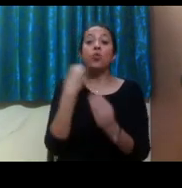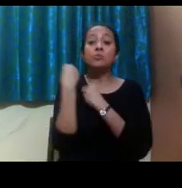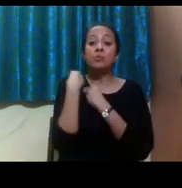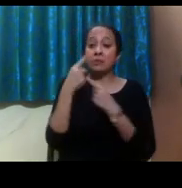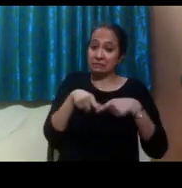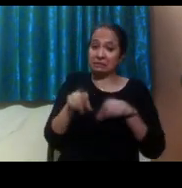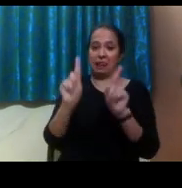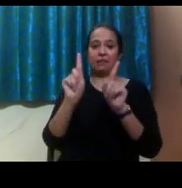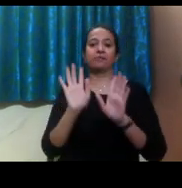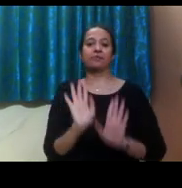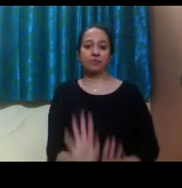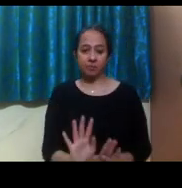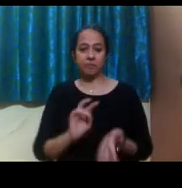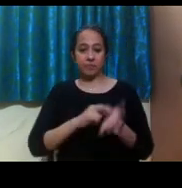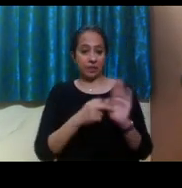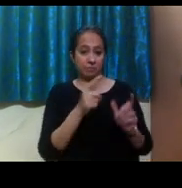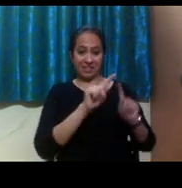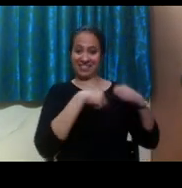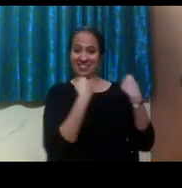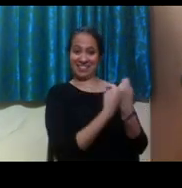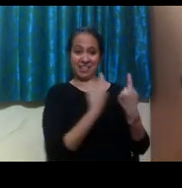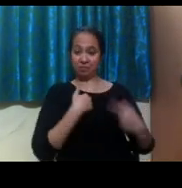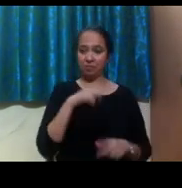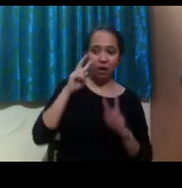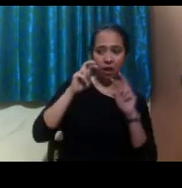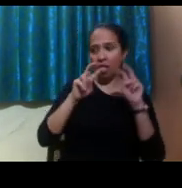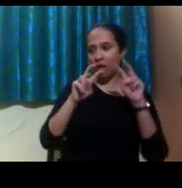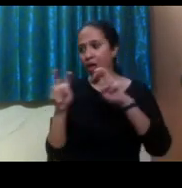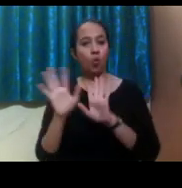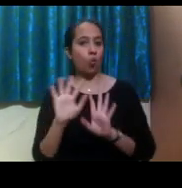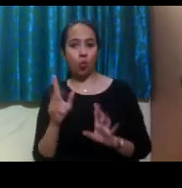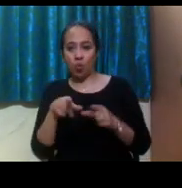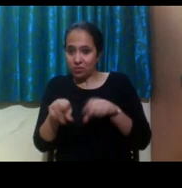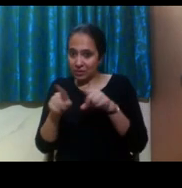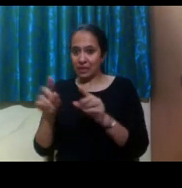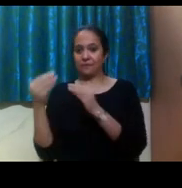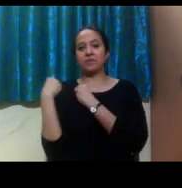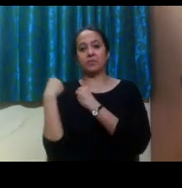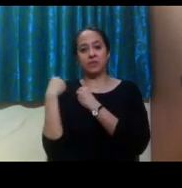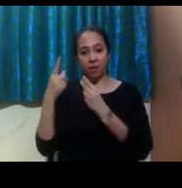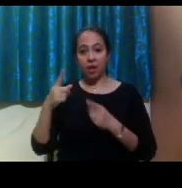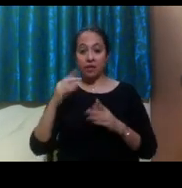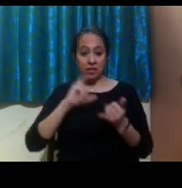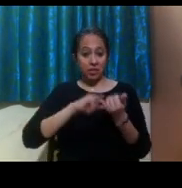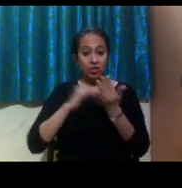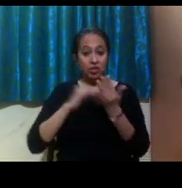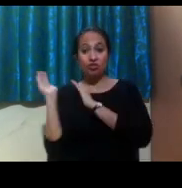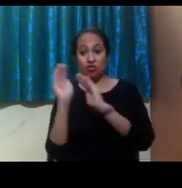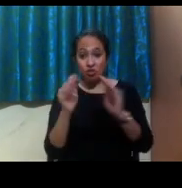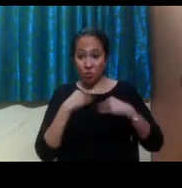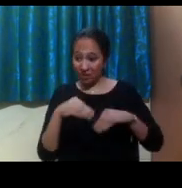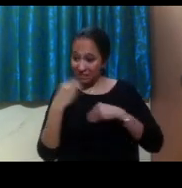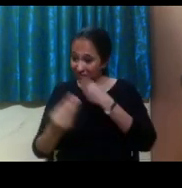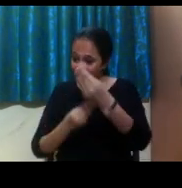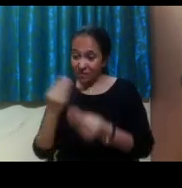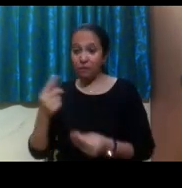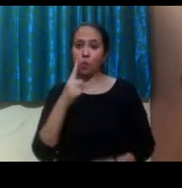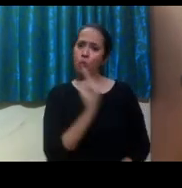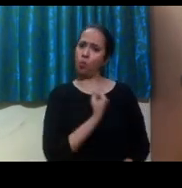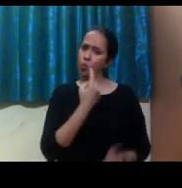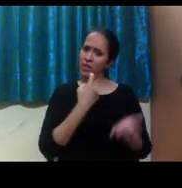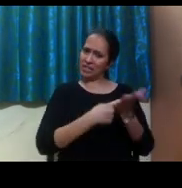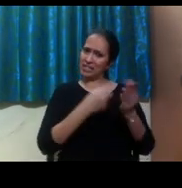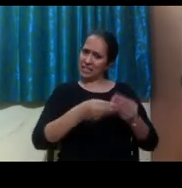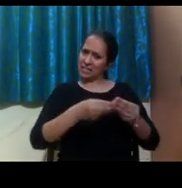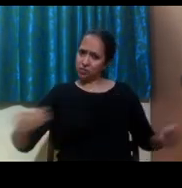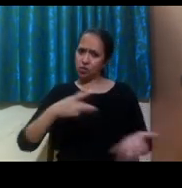like you're not getting those accommodations. So when it comes to providing that support for you, it's not just the Disability Resource Center, but it's also you